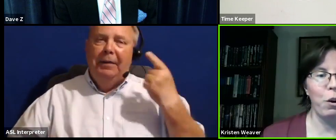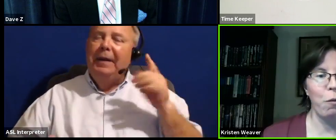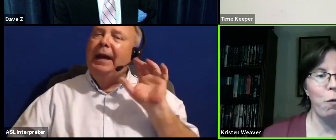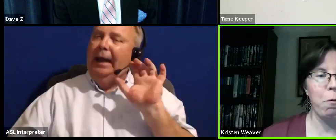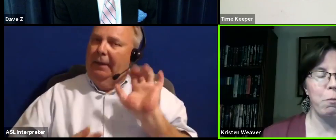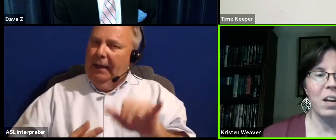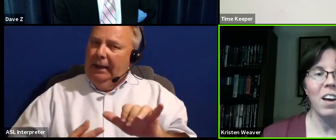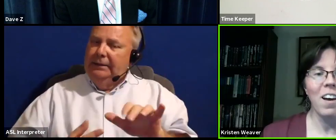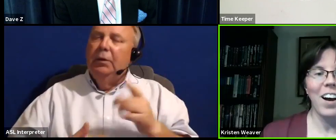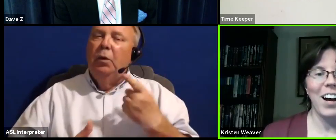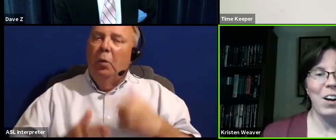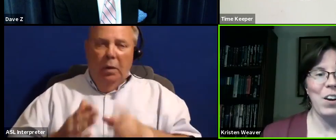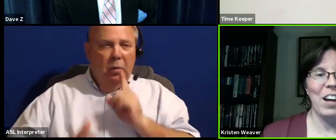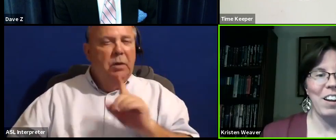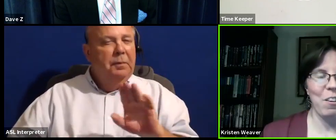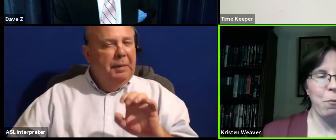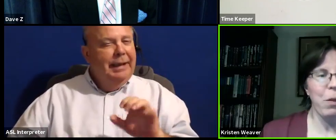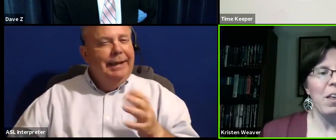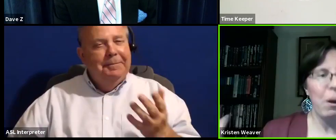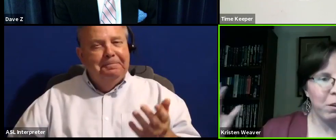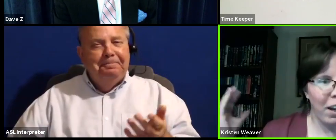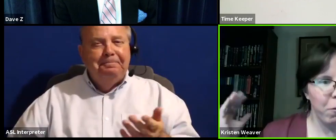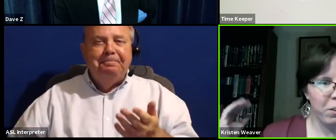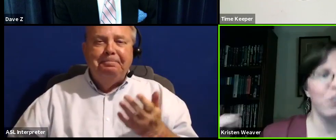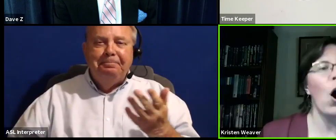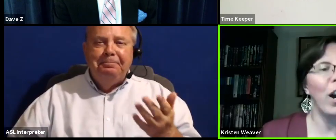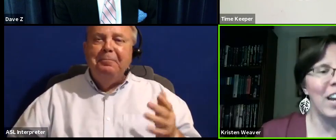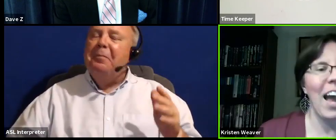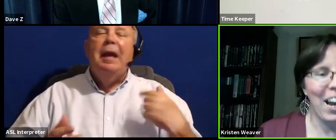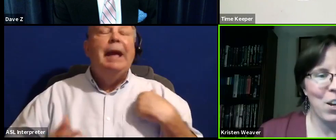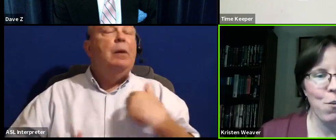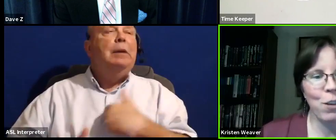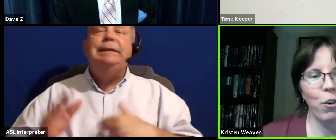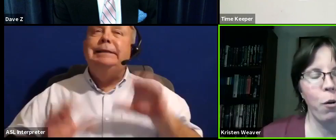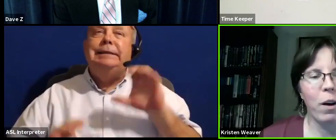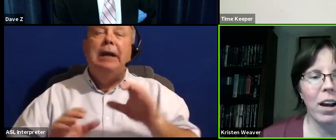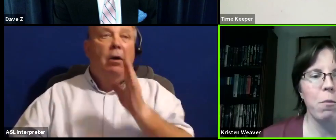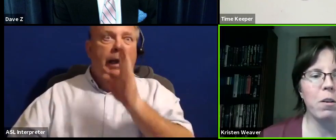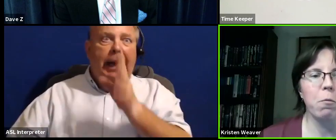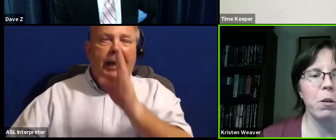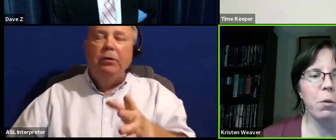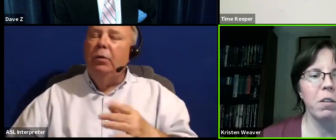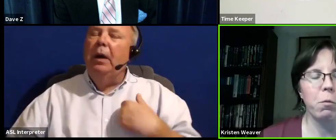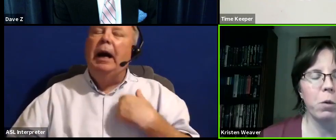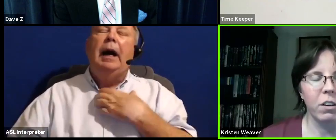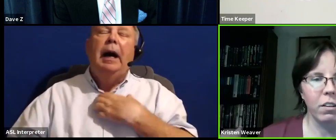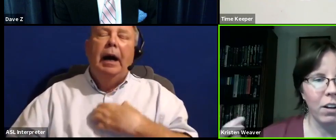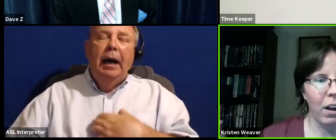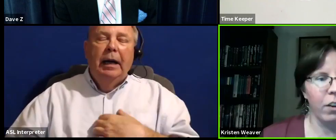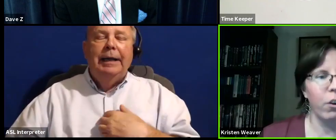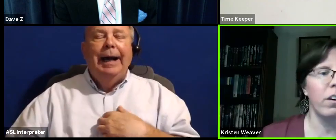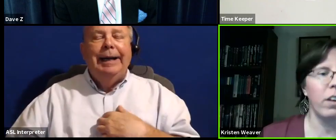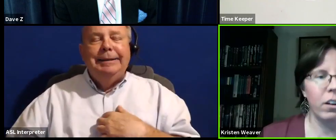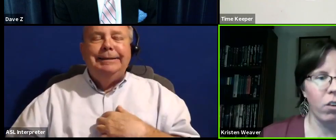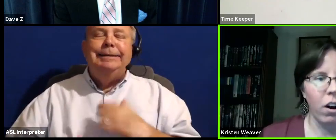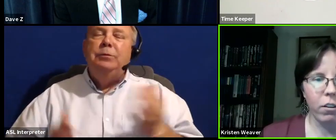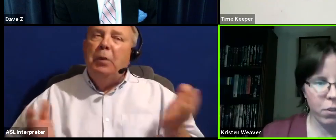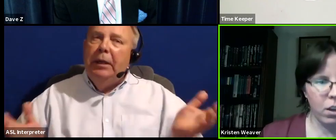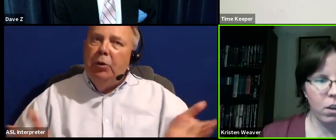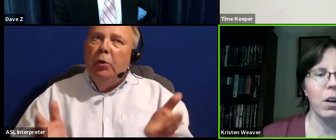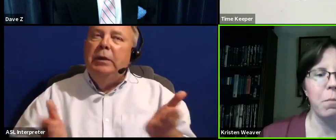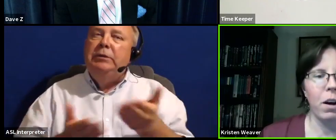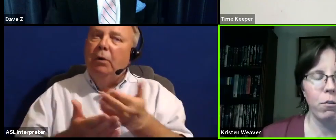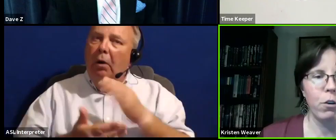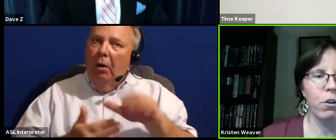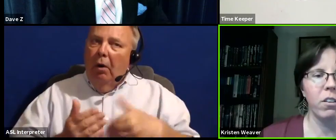what would be, it was us talking at you. And so what I would encourage all